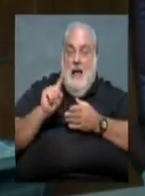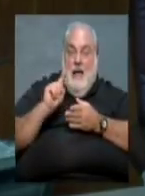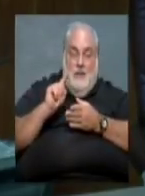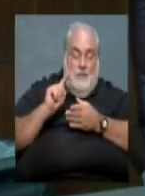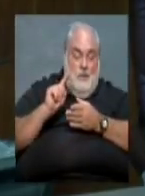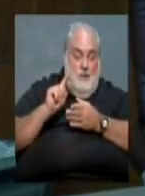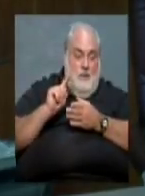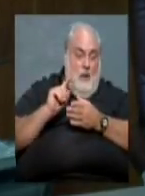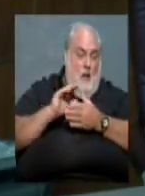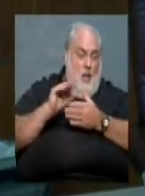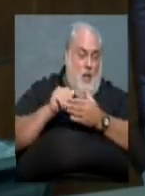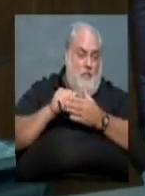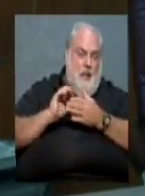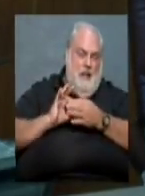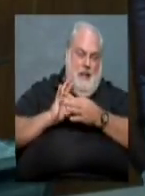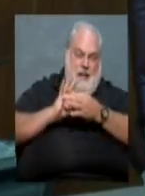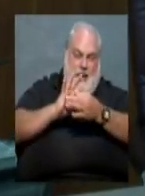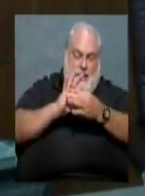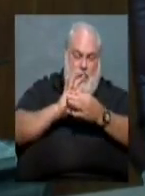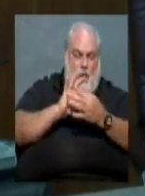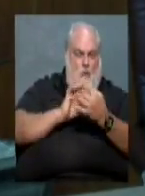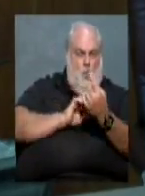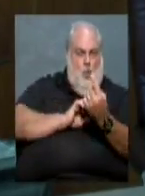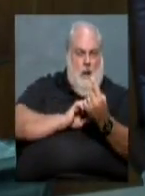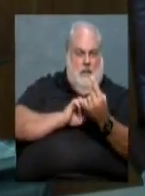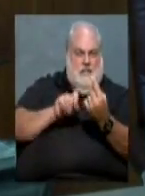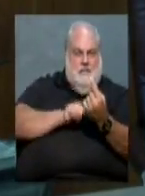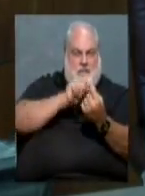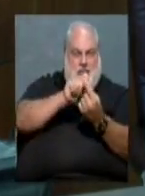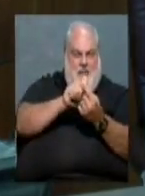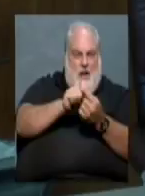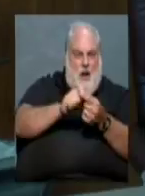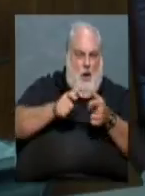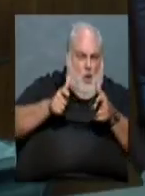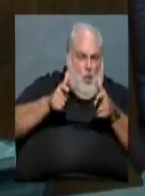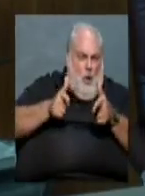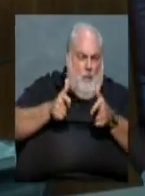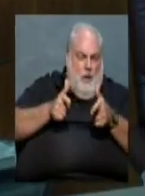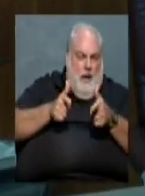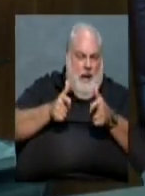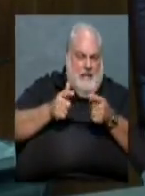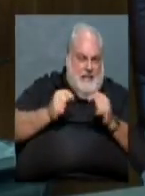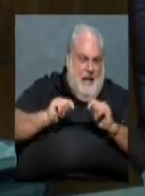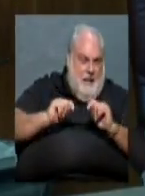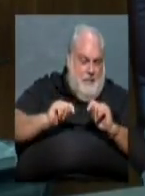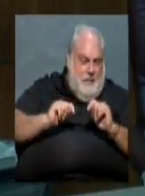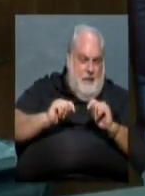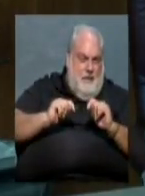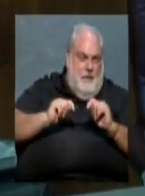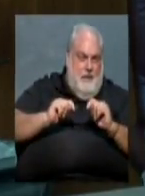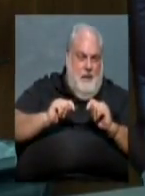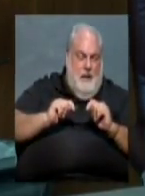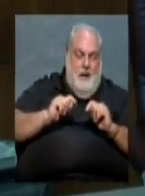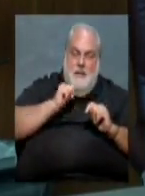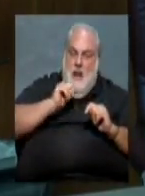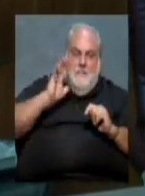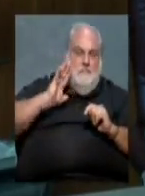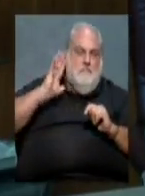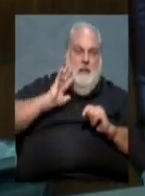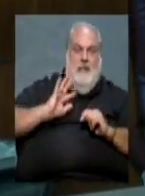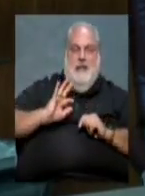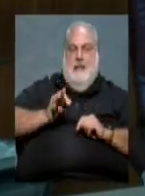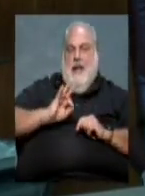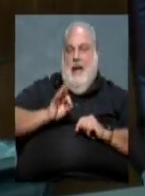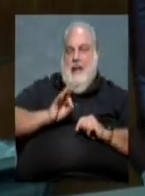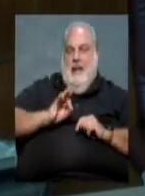they've all been connected to, I think, one specific robbery or robbery attempt. And it's not unlike in the 90s where, you know, we had